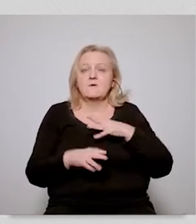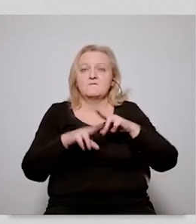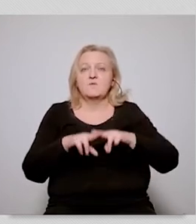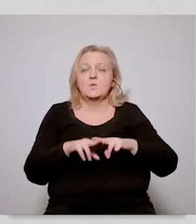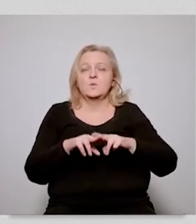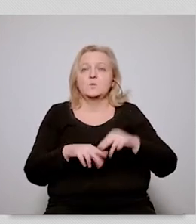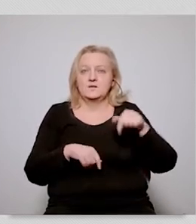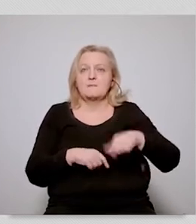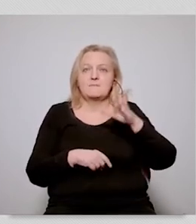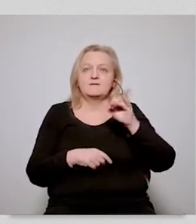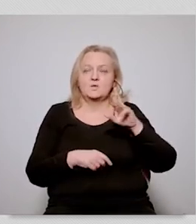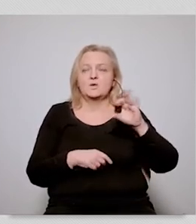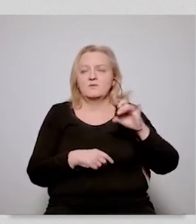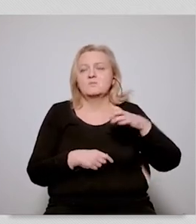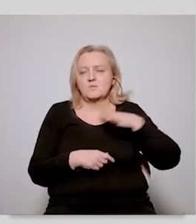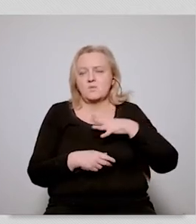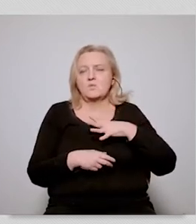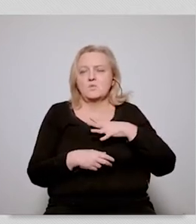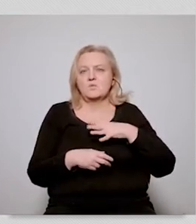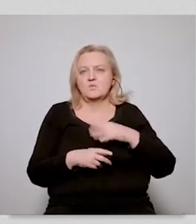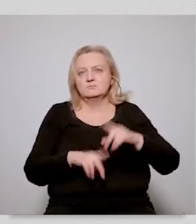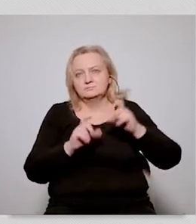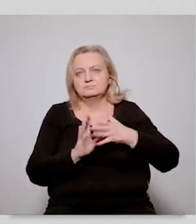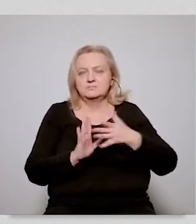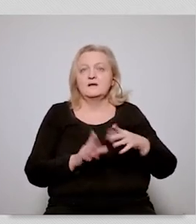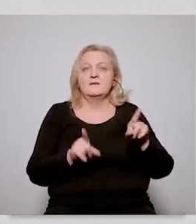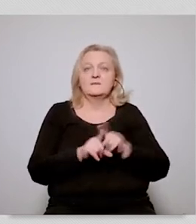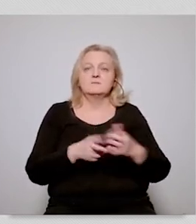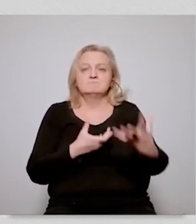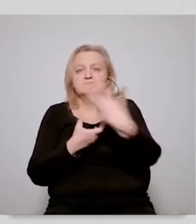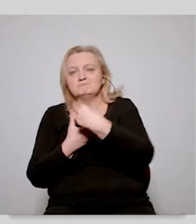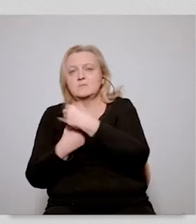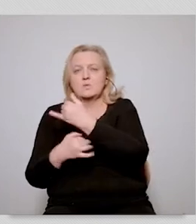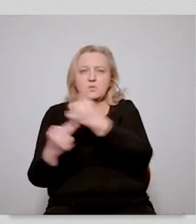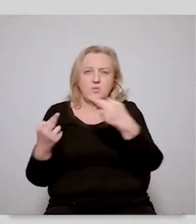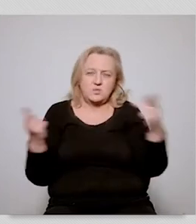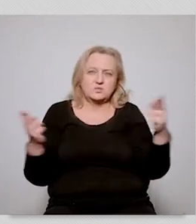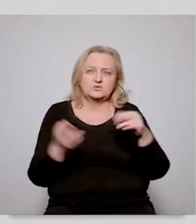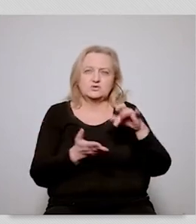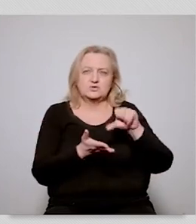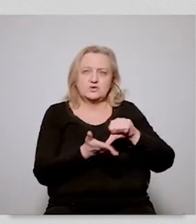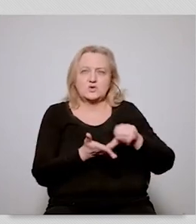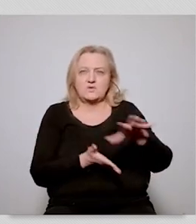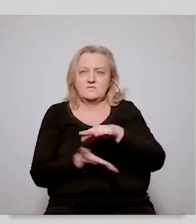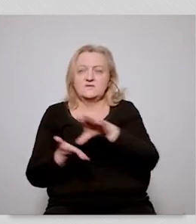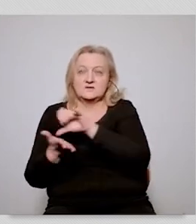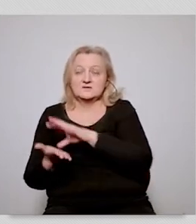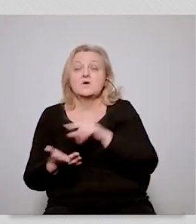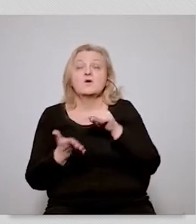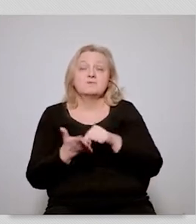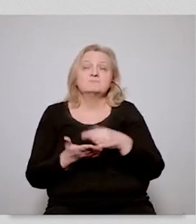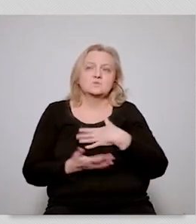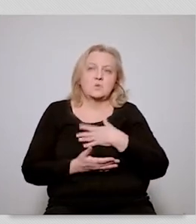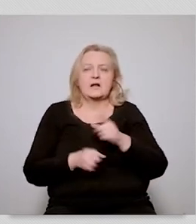and we've already organized a few debates on on this issue as stefan battori foundation and they have